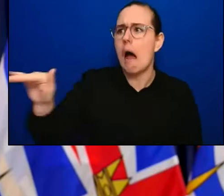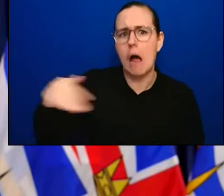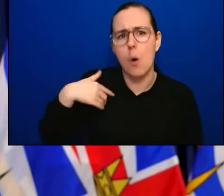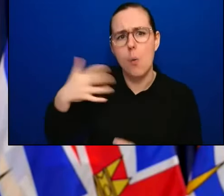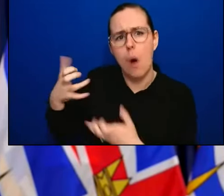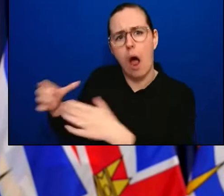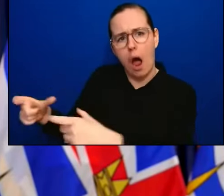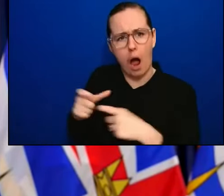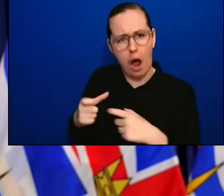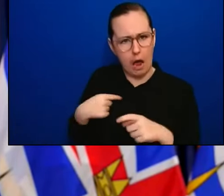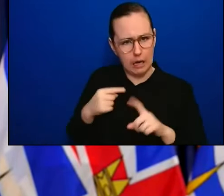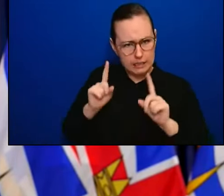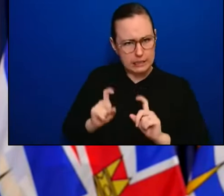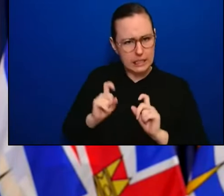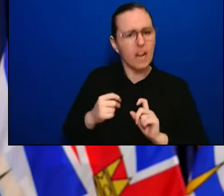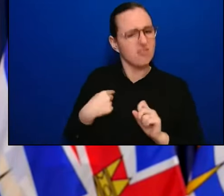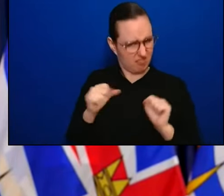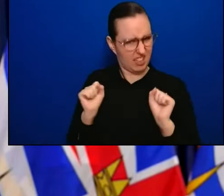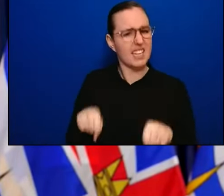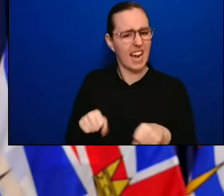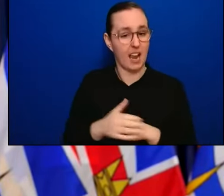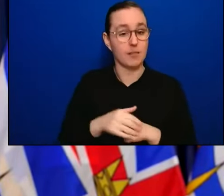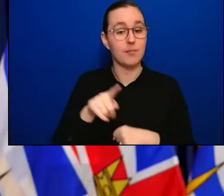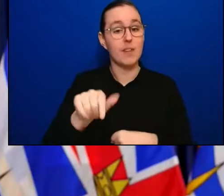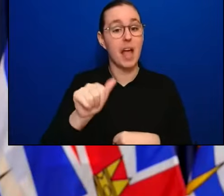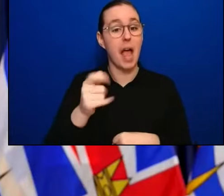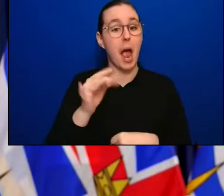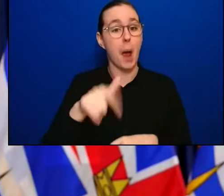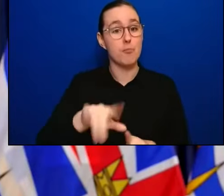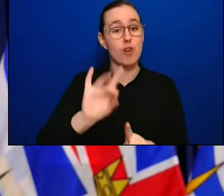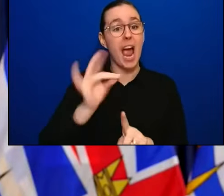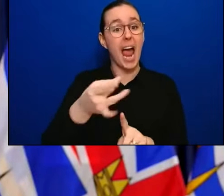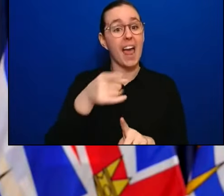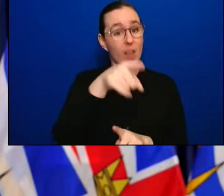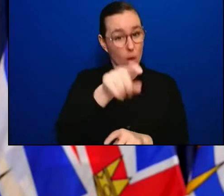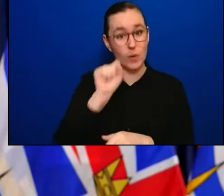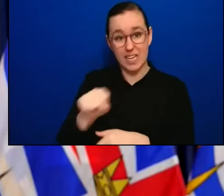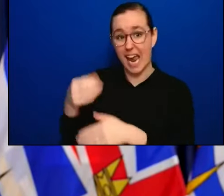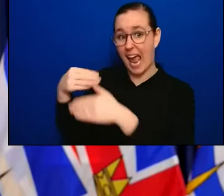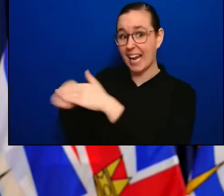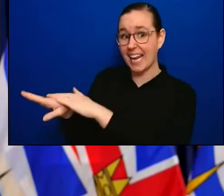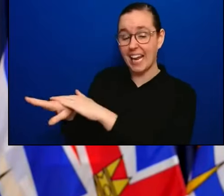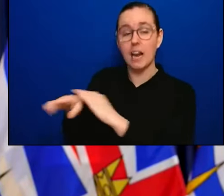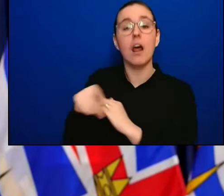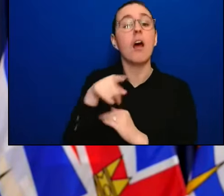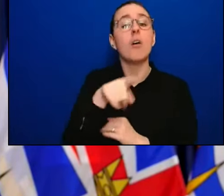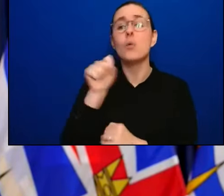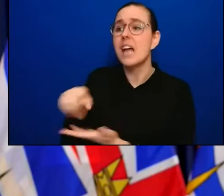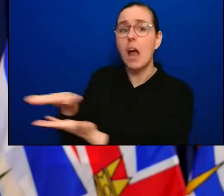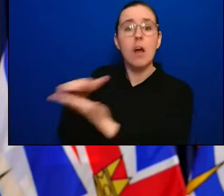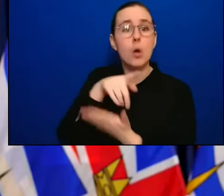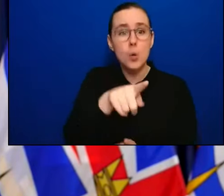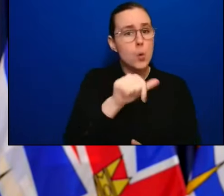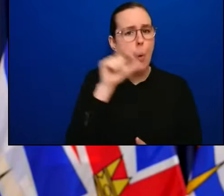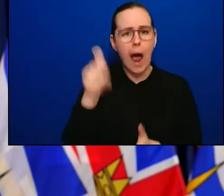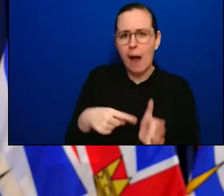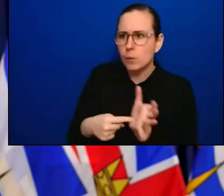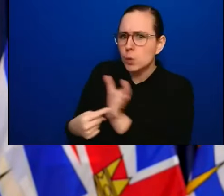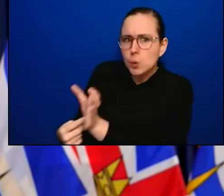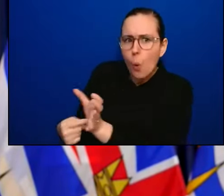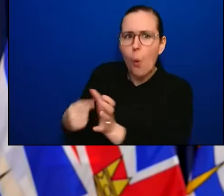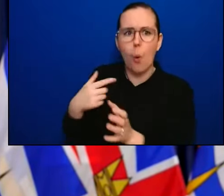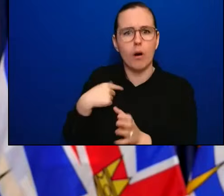people can access rapid tests at pharmacies with no care card required. For more information on accessing test kits